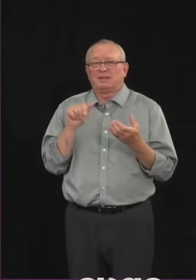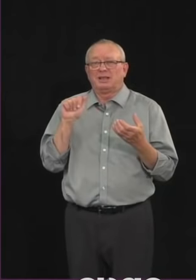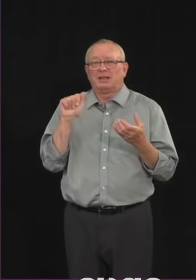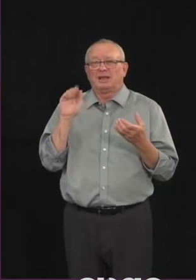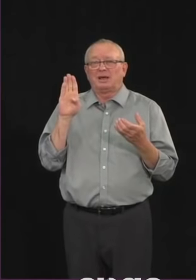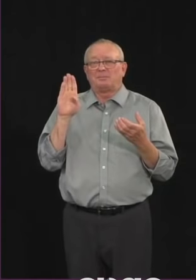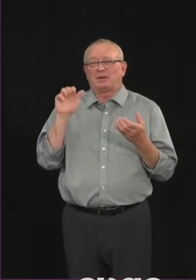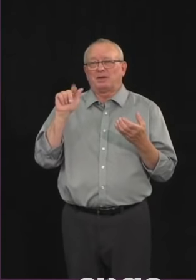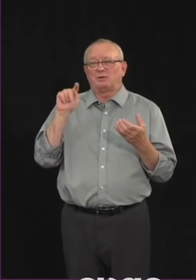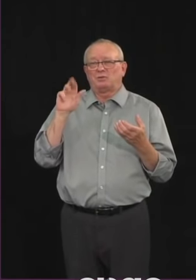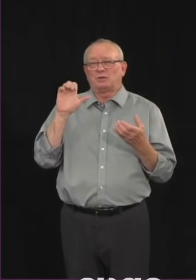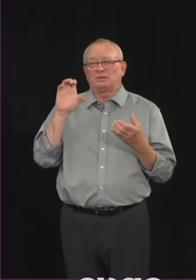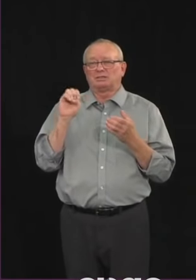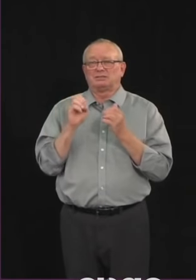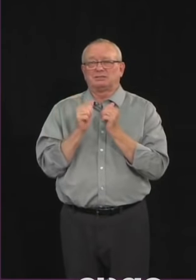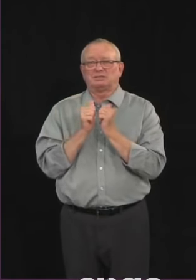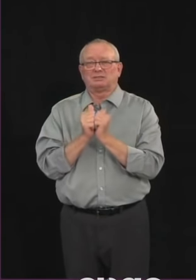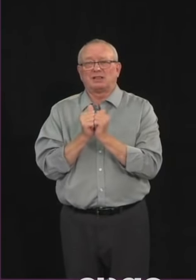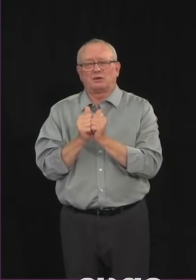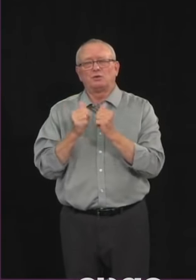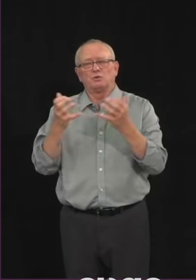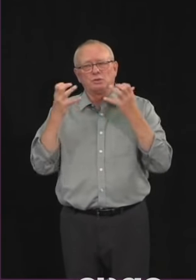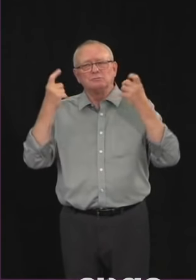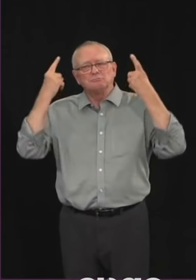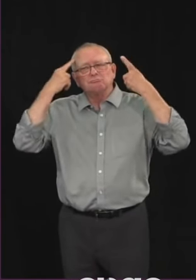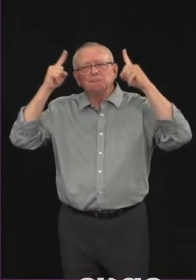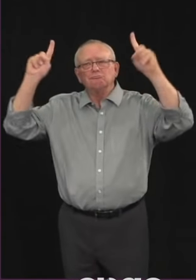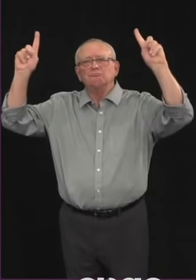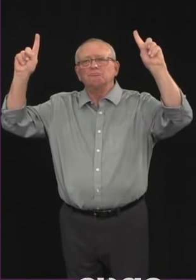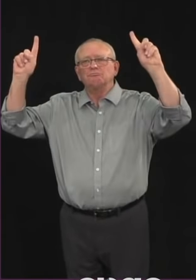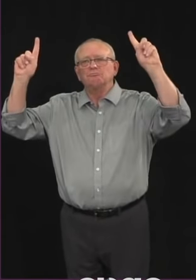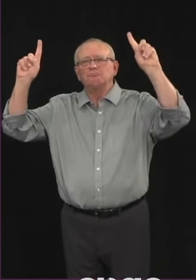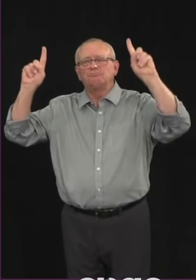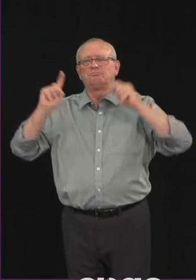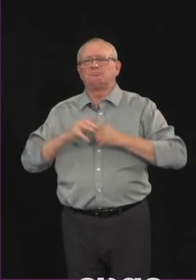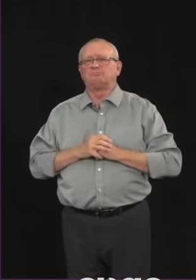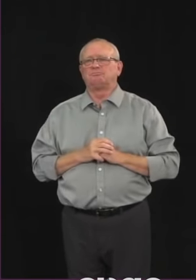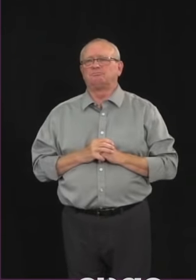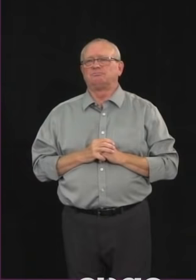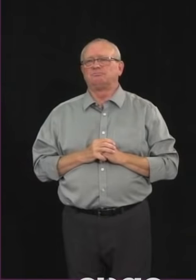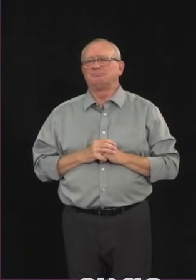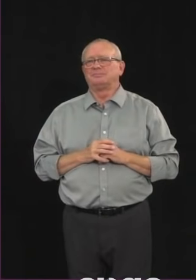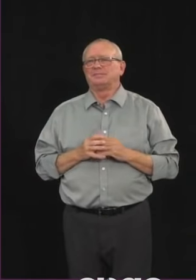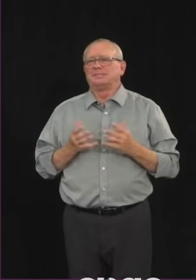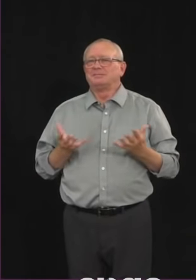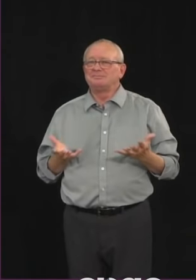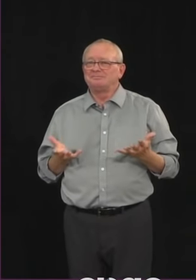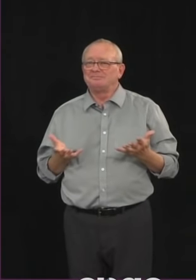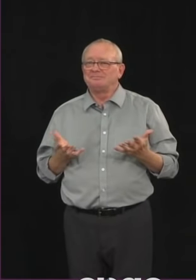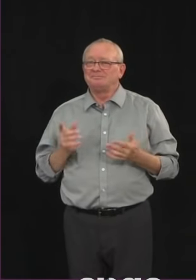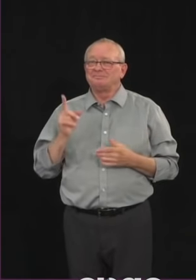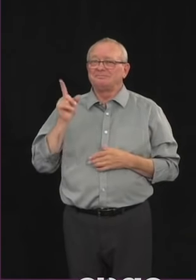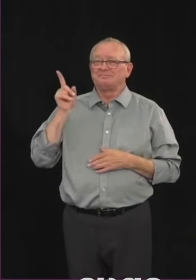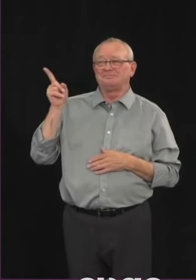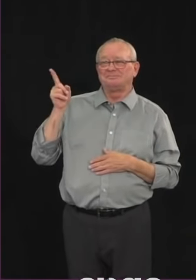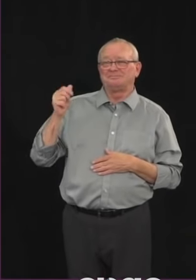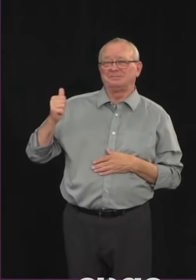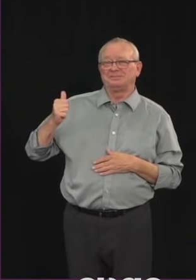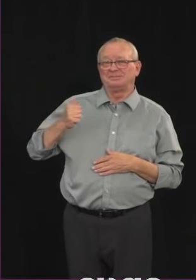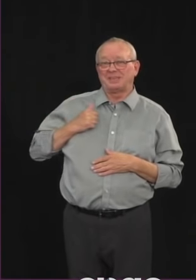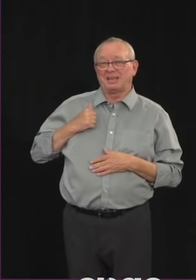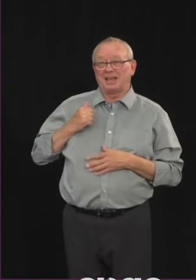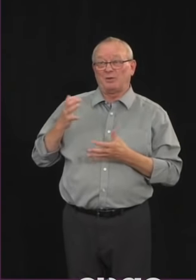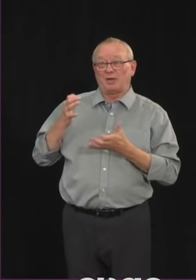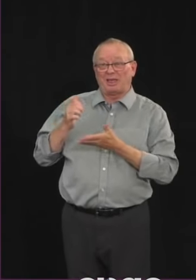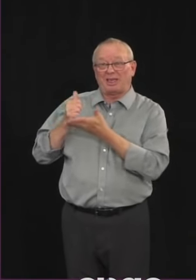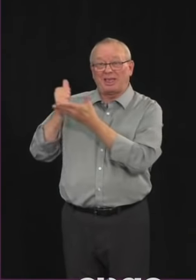working um happy though you know if we're going to be asked to to help them in the development of uh of another app that's fine but look